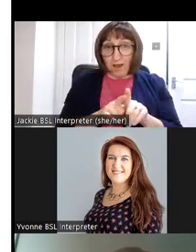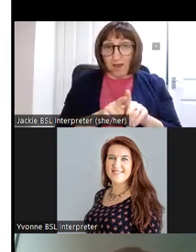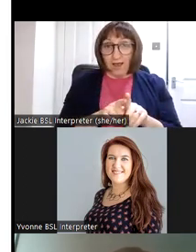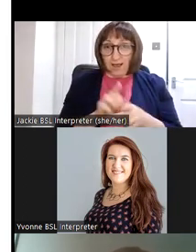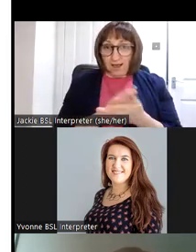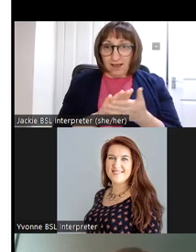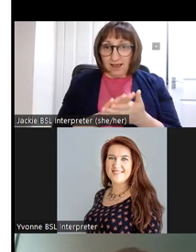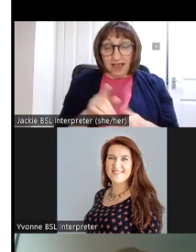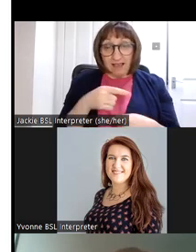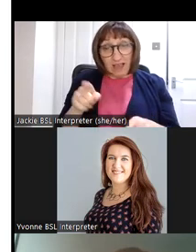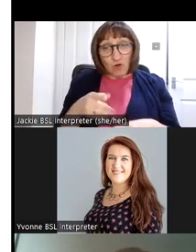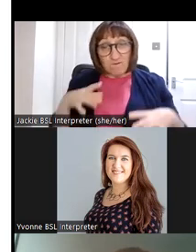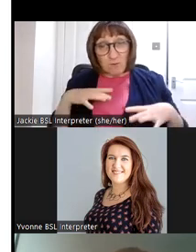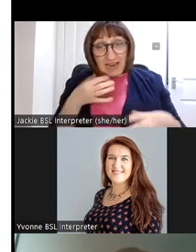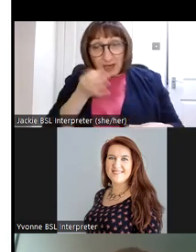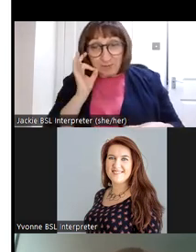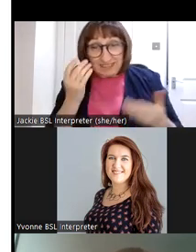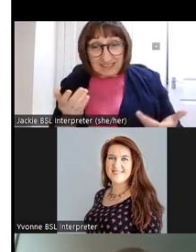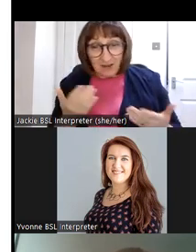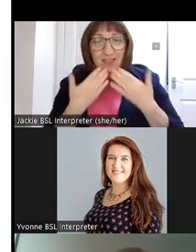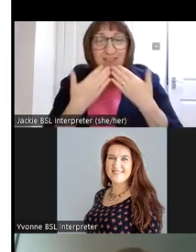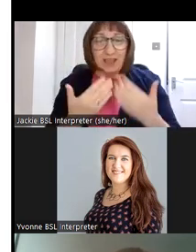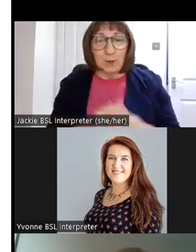grab a cup of tea now thank you